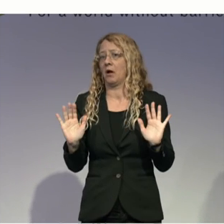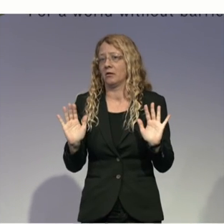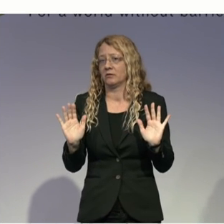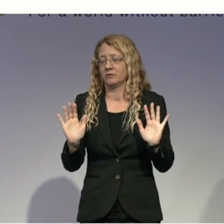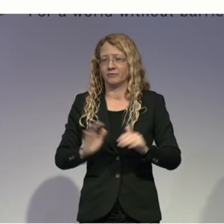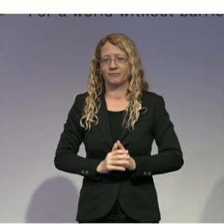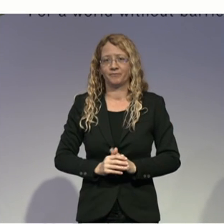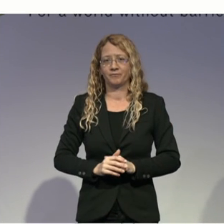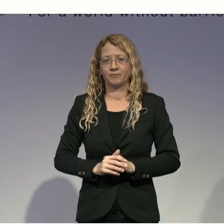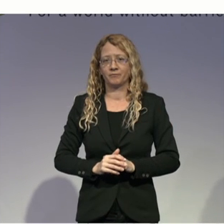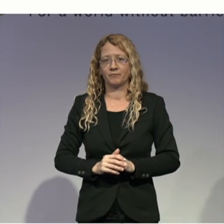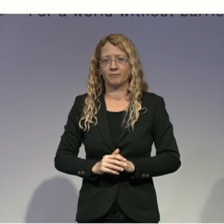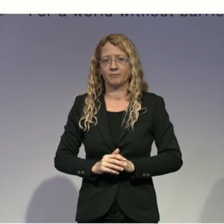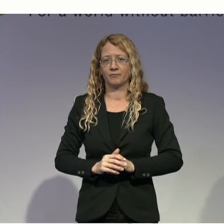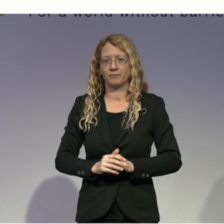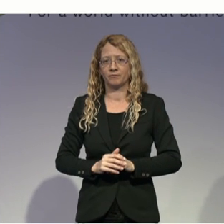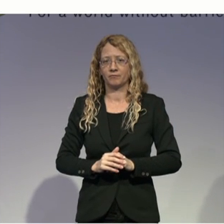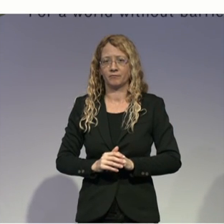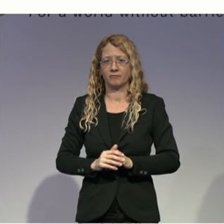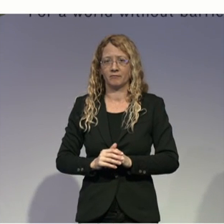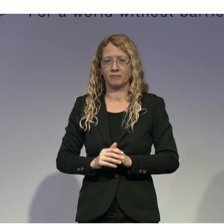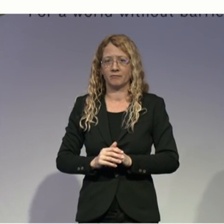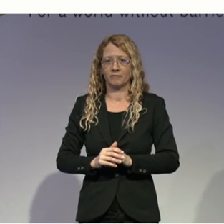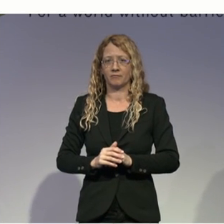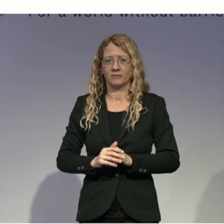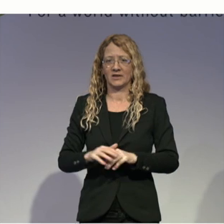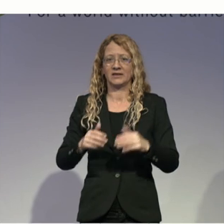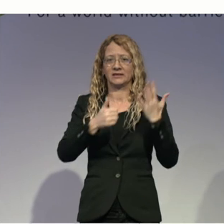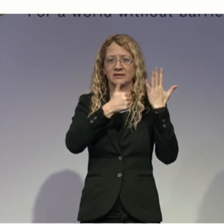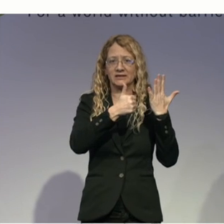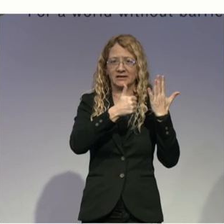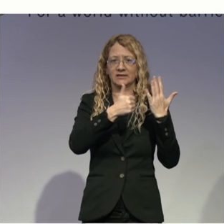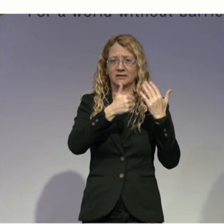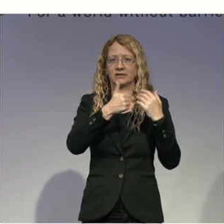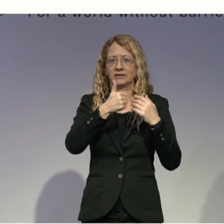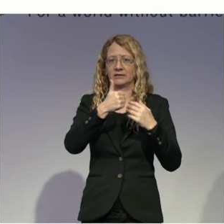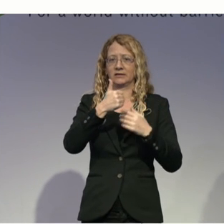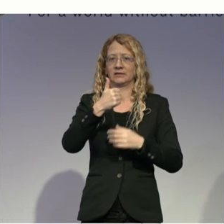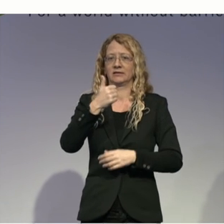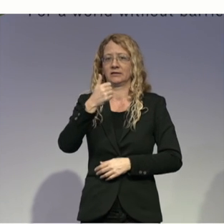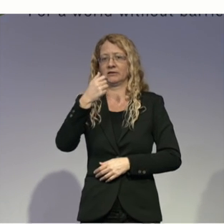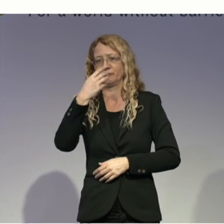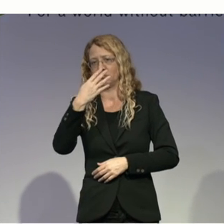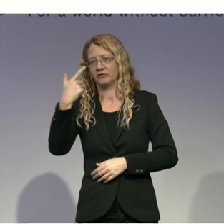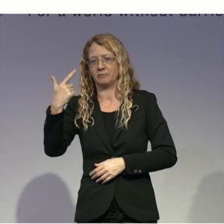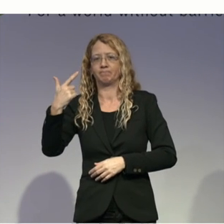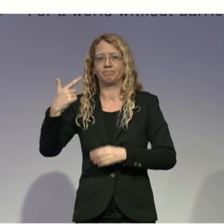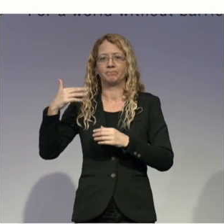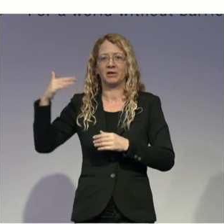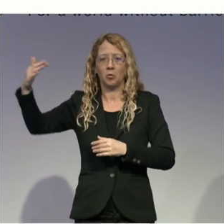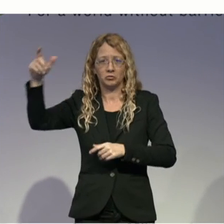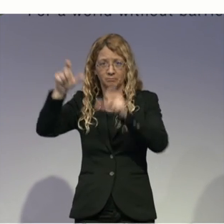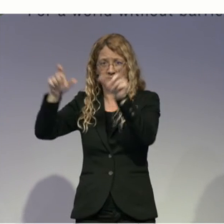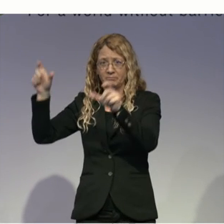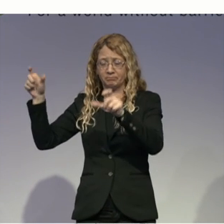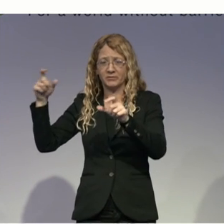impairment, 66% of those in developing countries. Only 10 million being produced